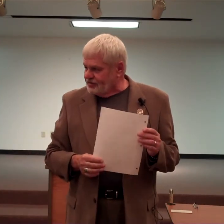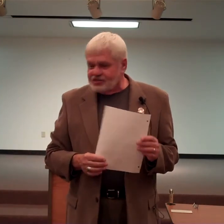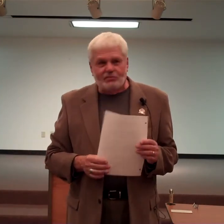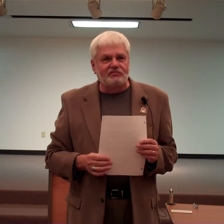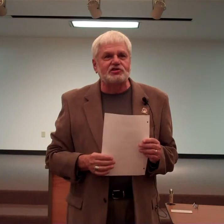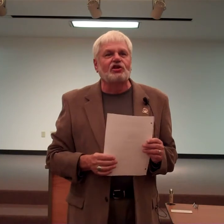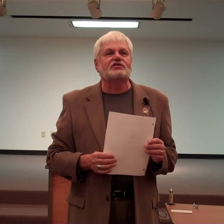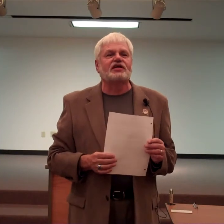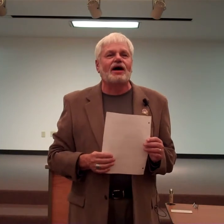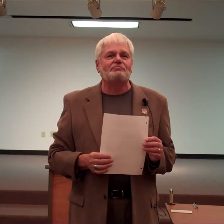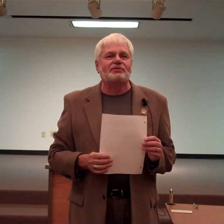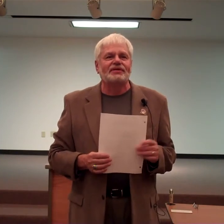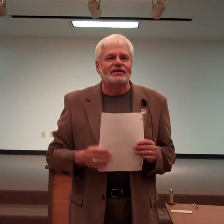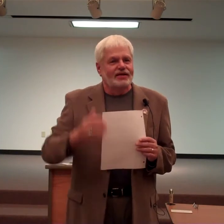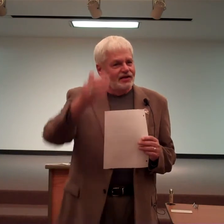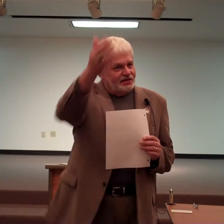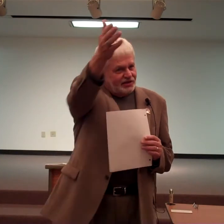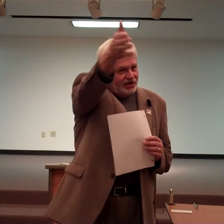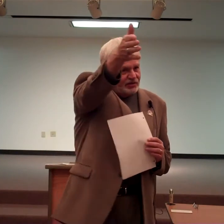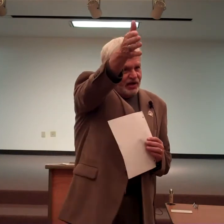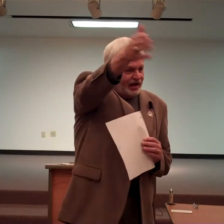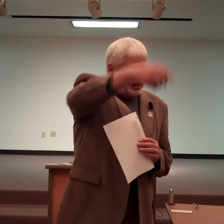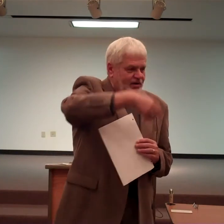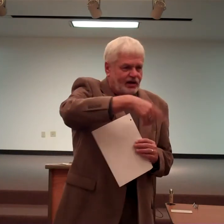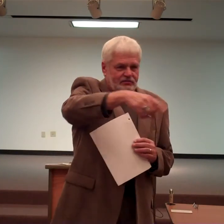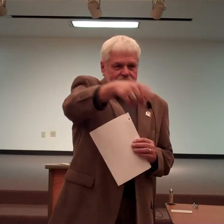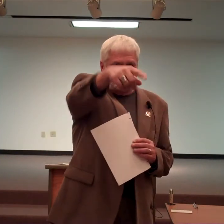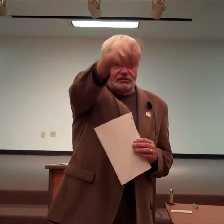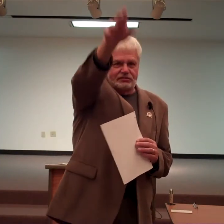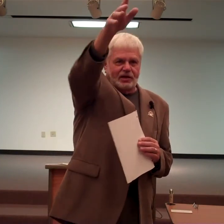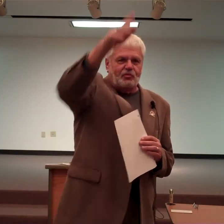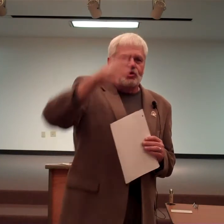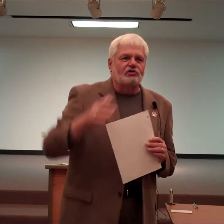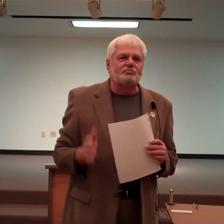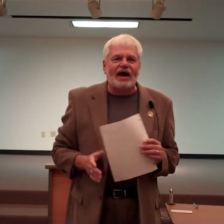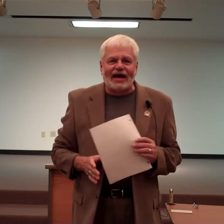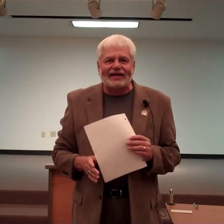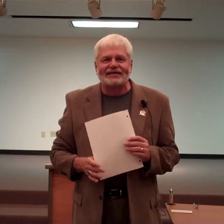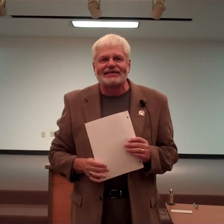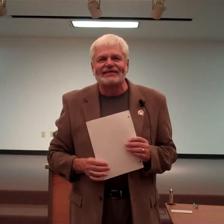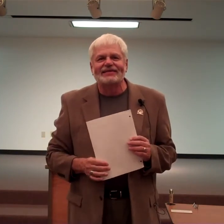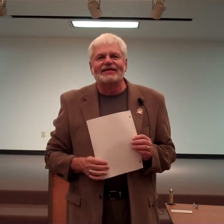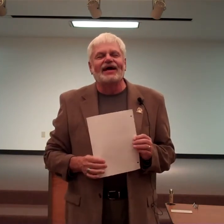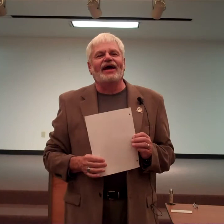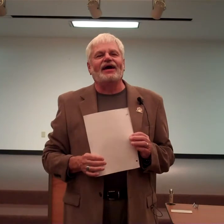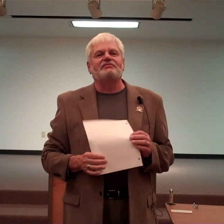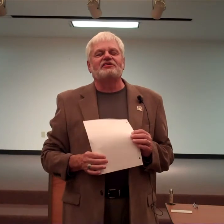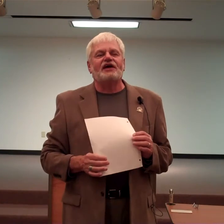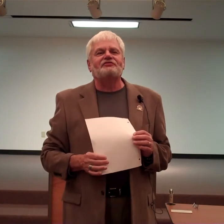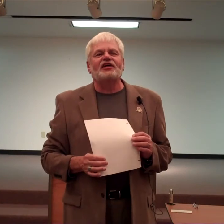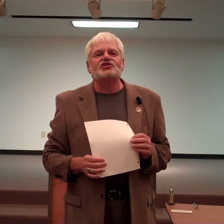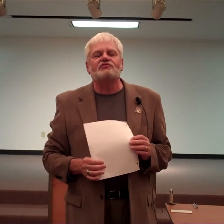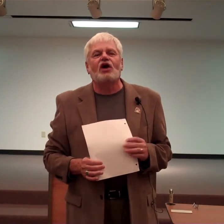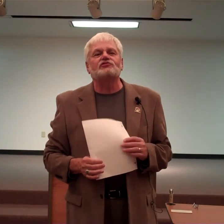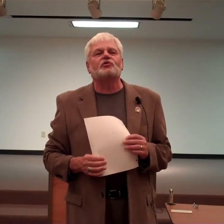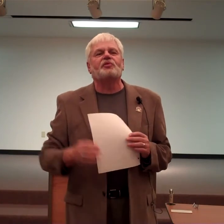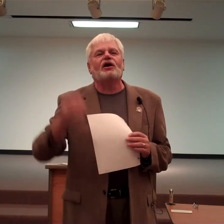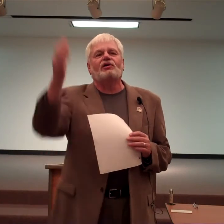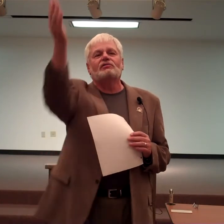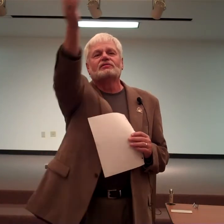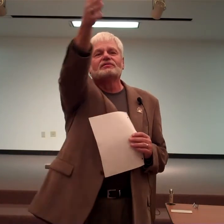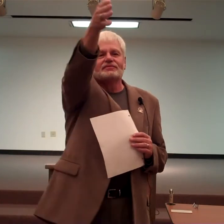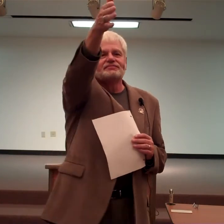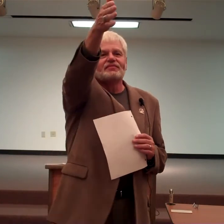And some of us looked it up. Young man about a couple rows back. And the definition of